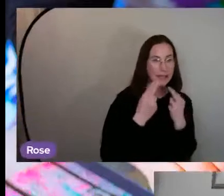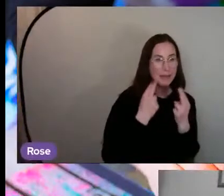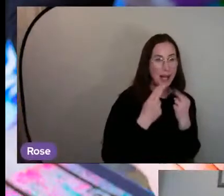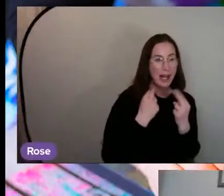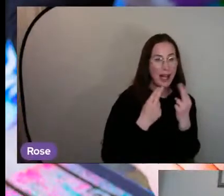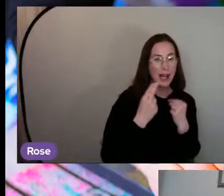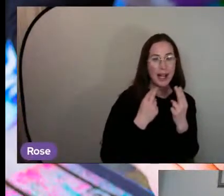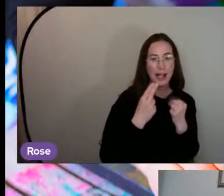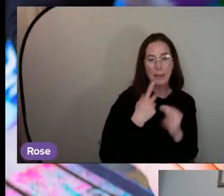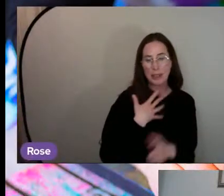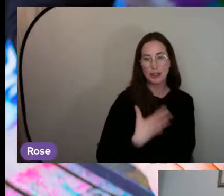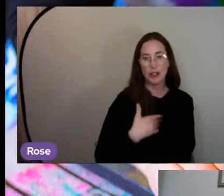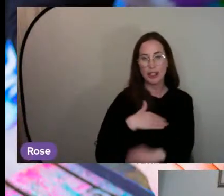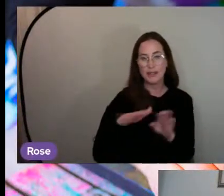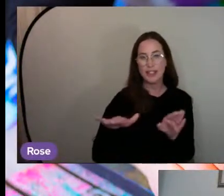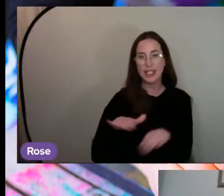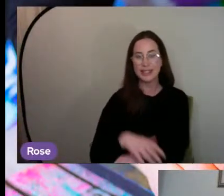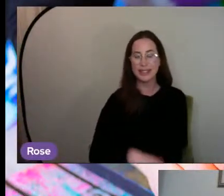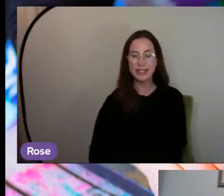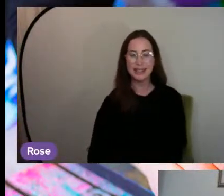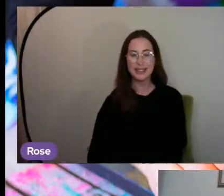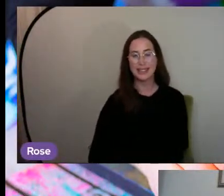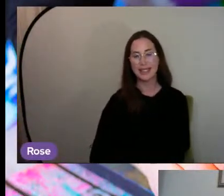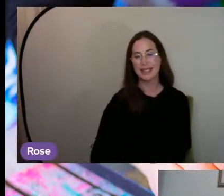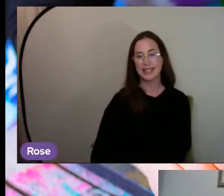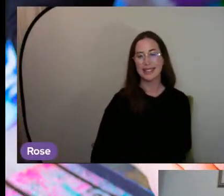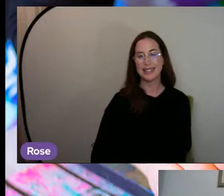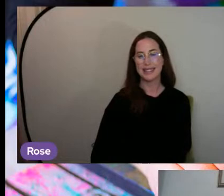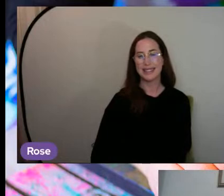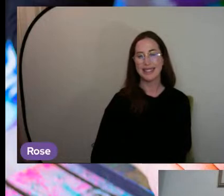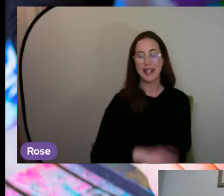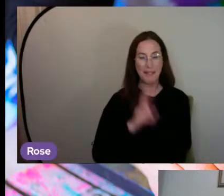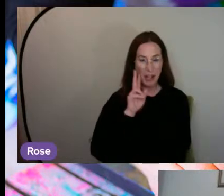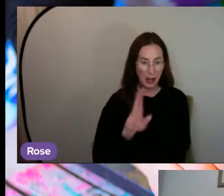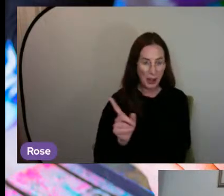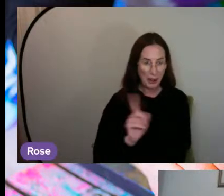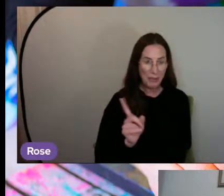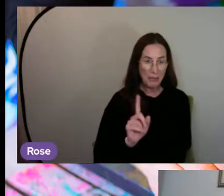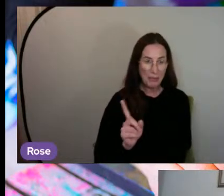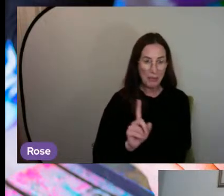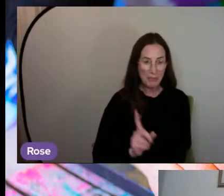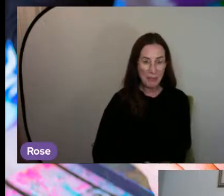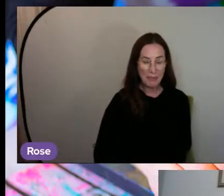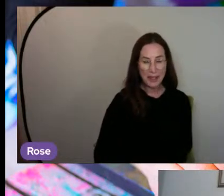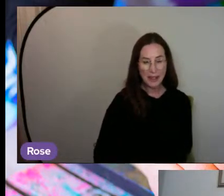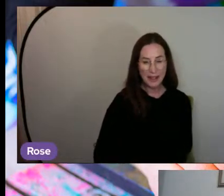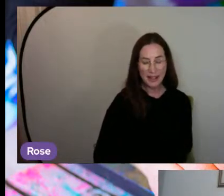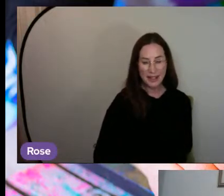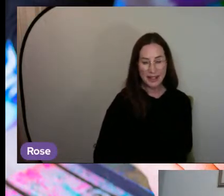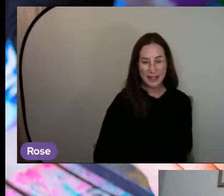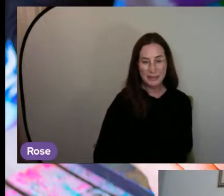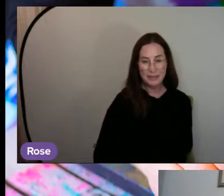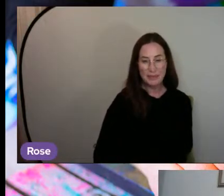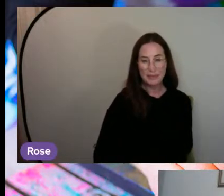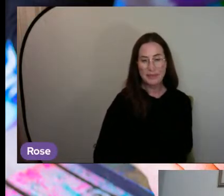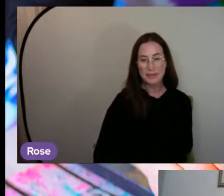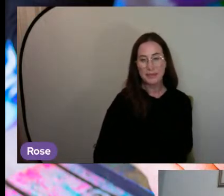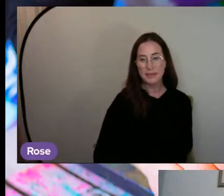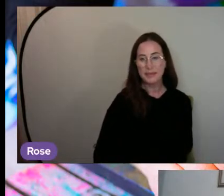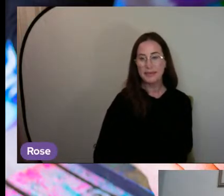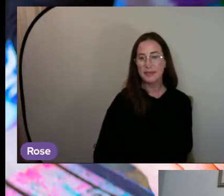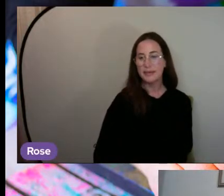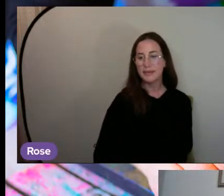I'll be shocked if she hasn't, actually. Let's have a look. What have we got this week? Right. I've gone a little bit